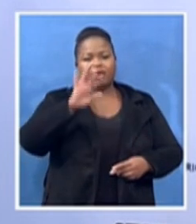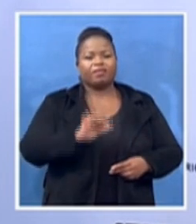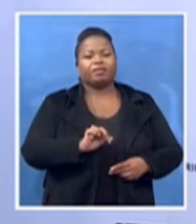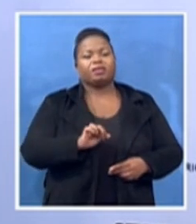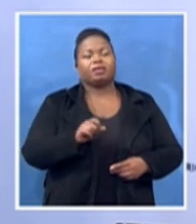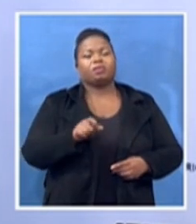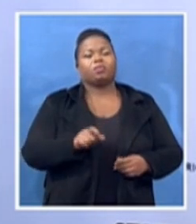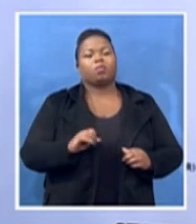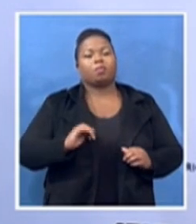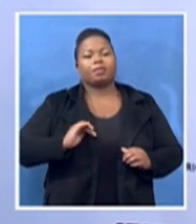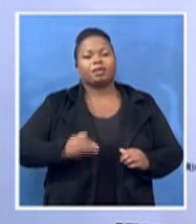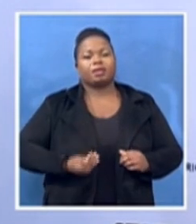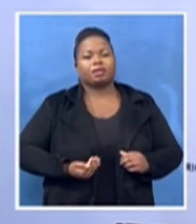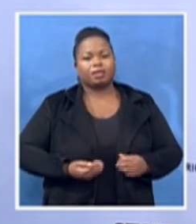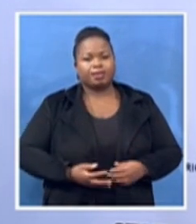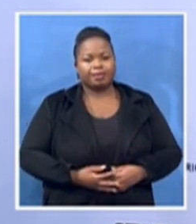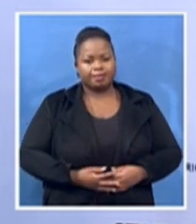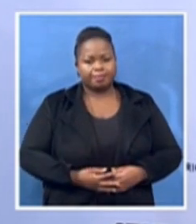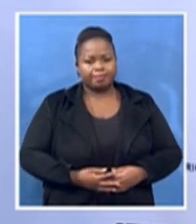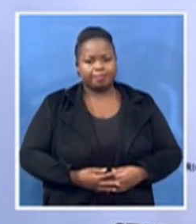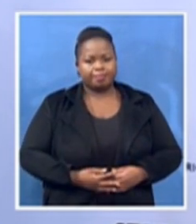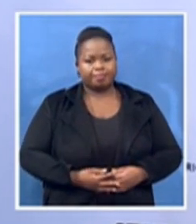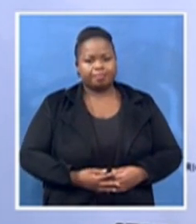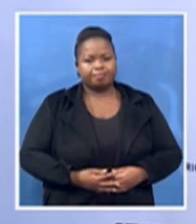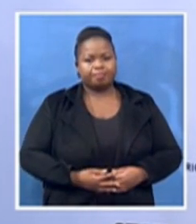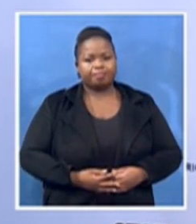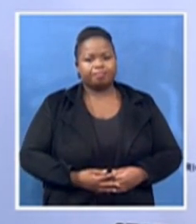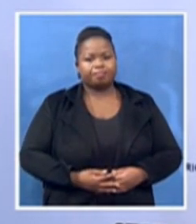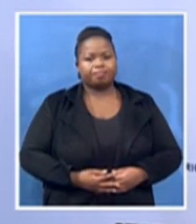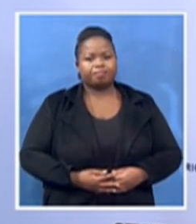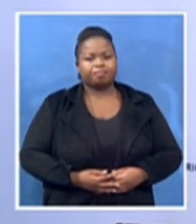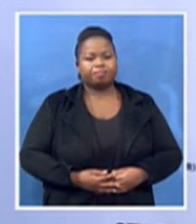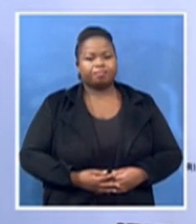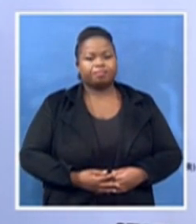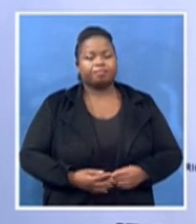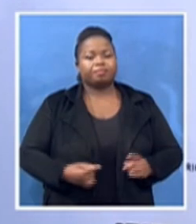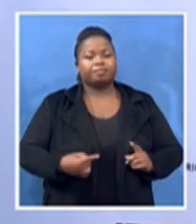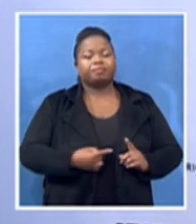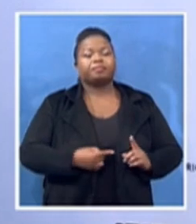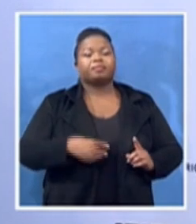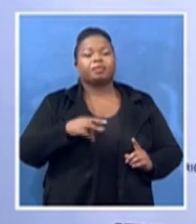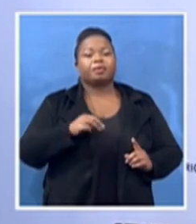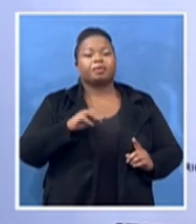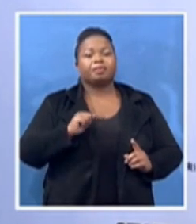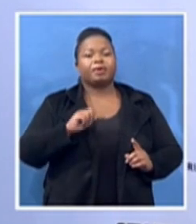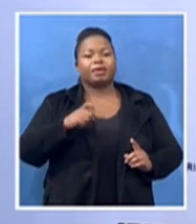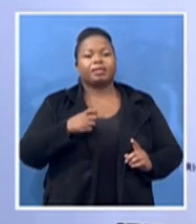Charlotte MacLight, you look at where she was born,